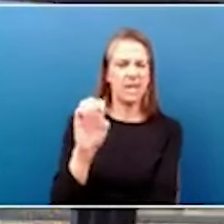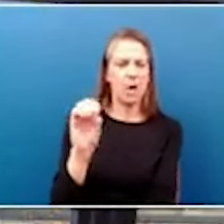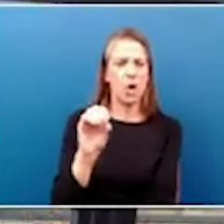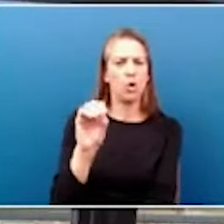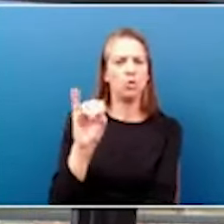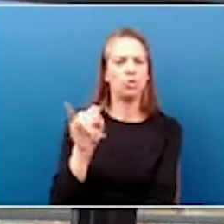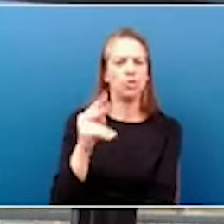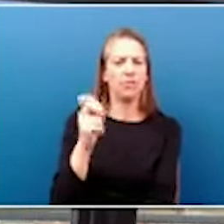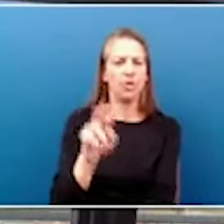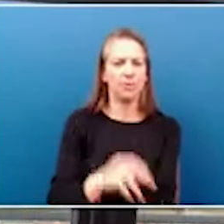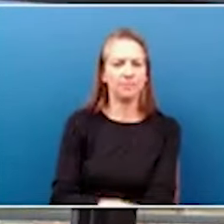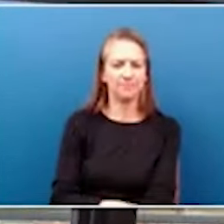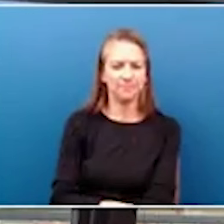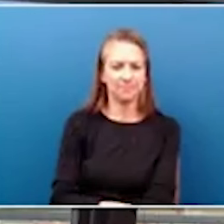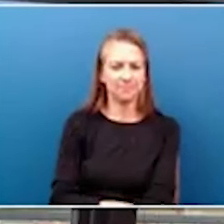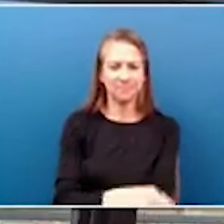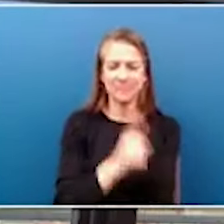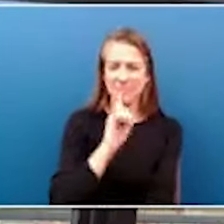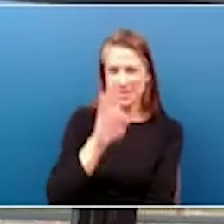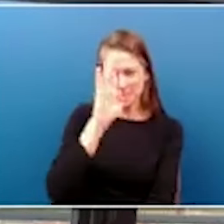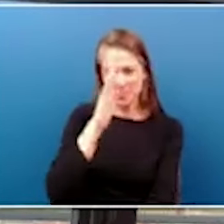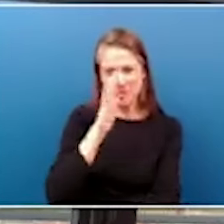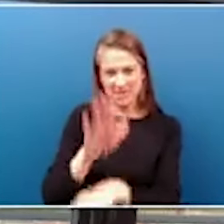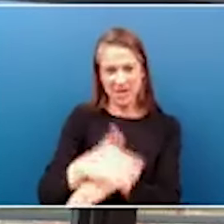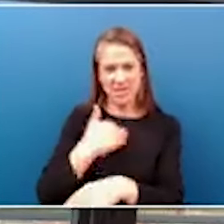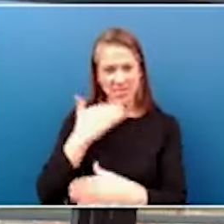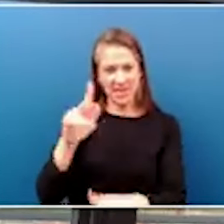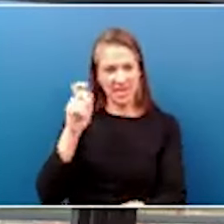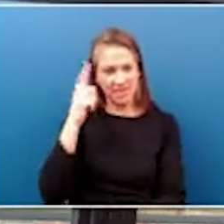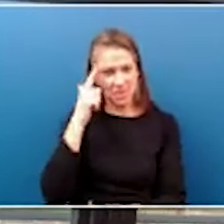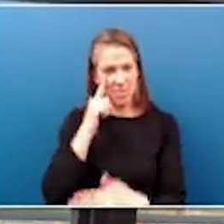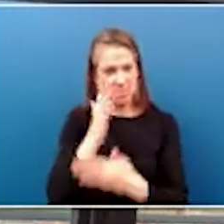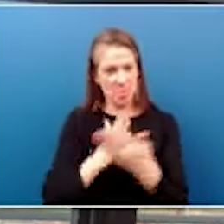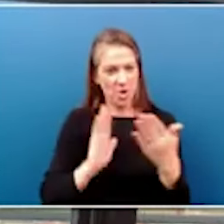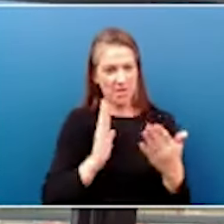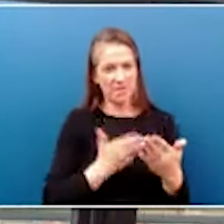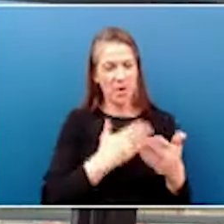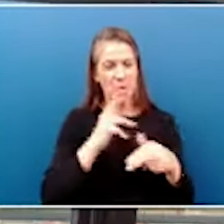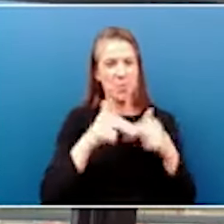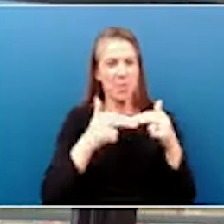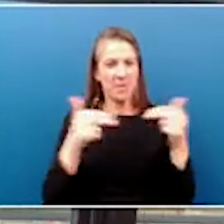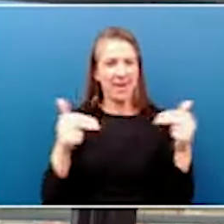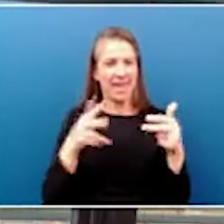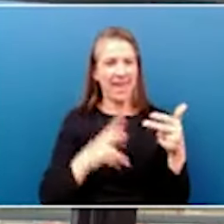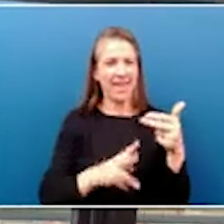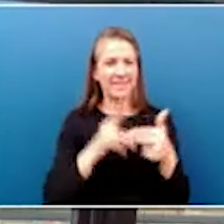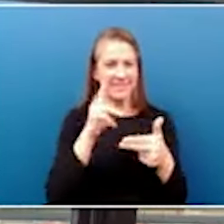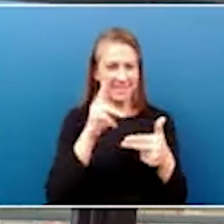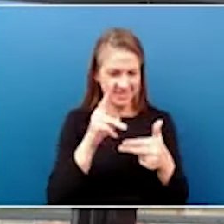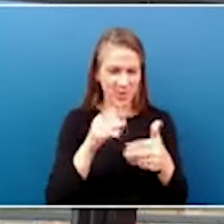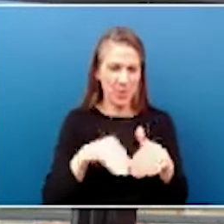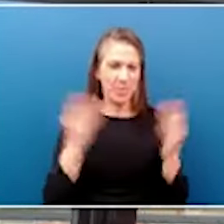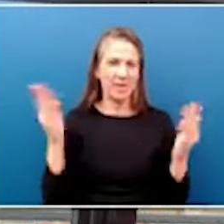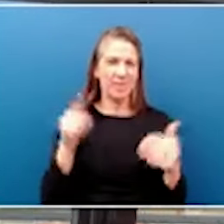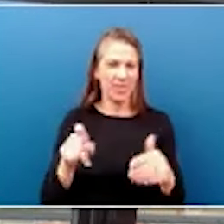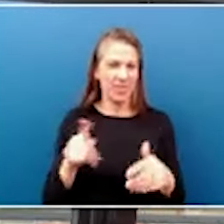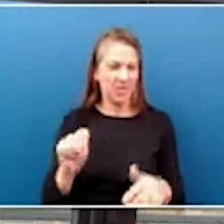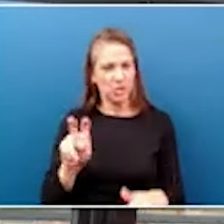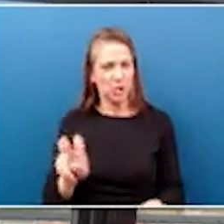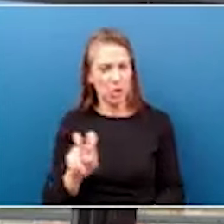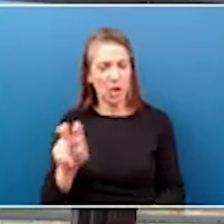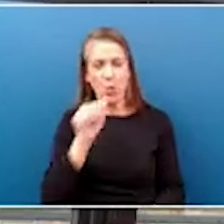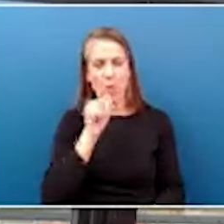Good afternoon. I would like to thank the Governor for being a part of our ribbon cutting and grand opening of the Journey, a Women's Recovery Center.